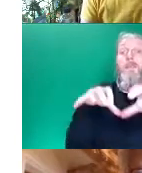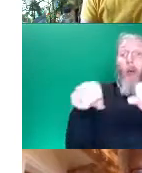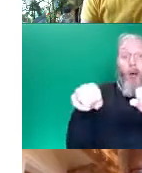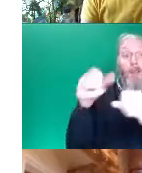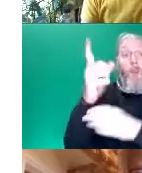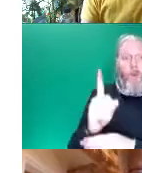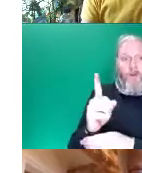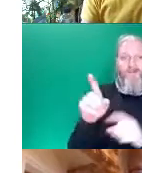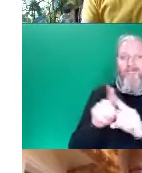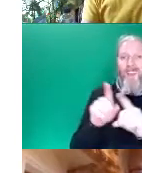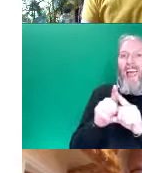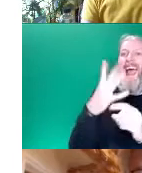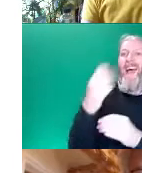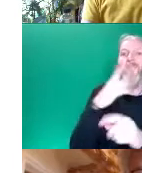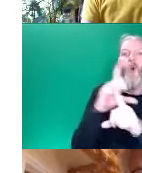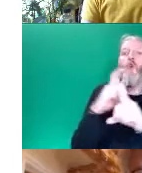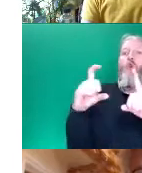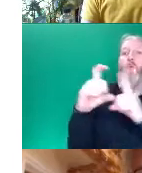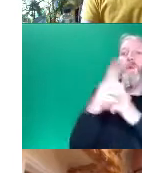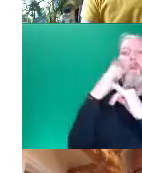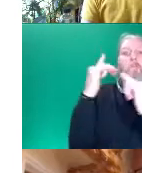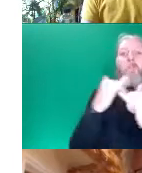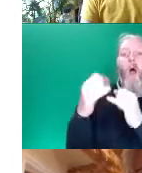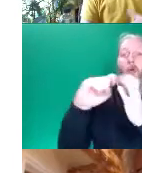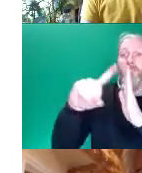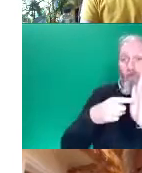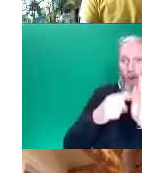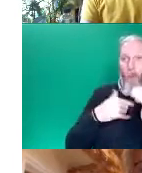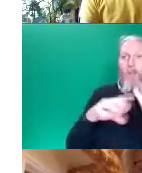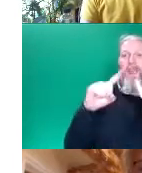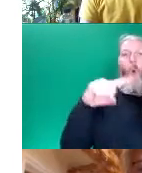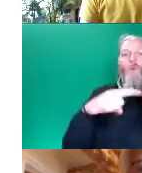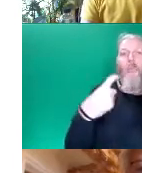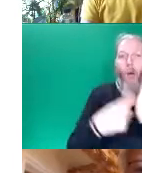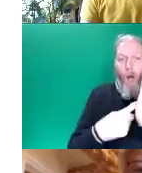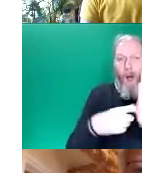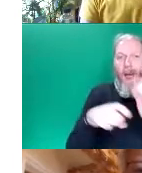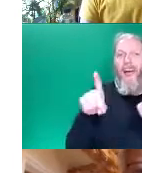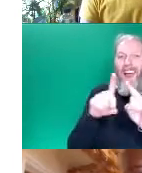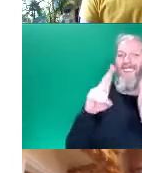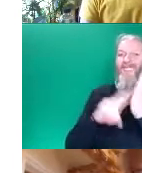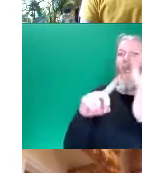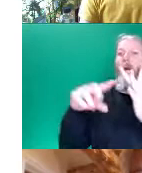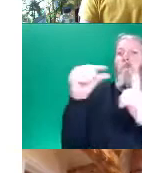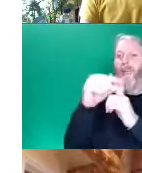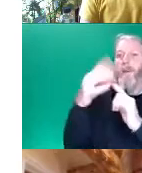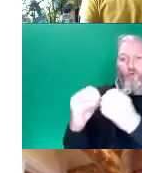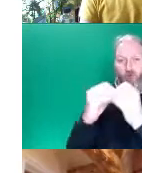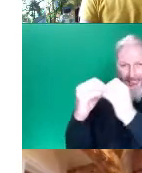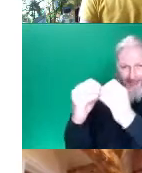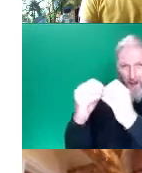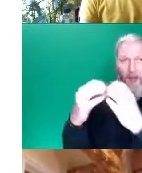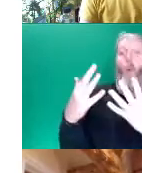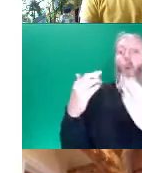was completed by OTR our LGBTQ plus partner and we then developed this into the community funds model and used the